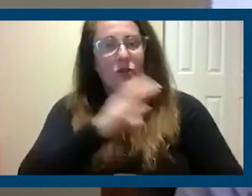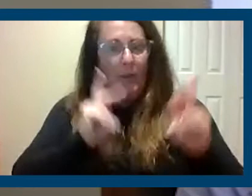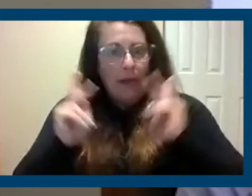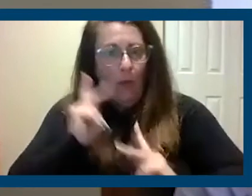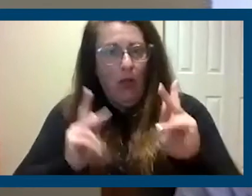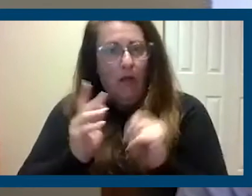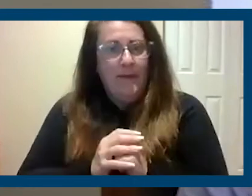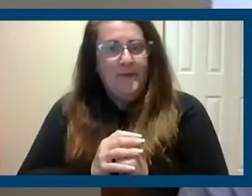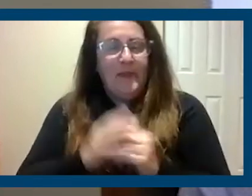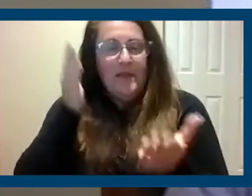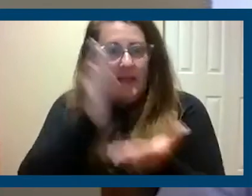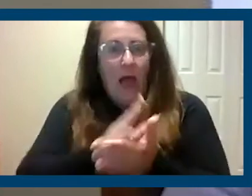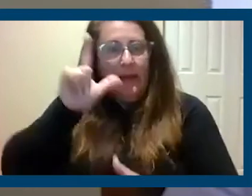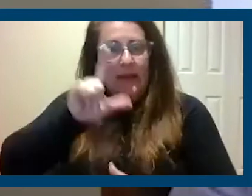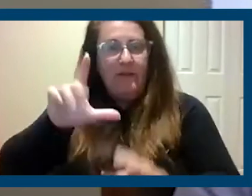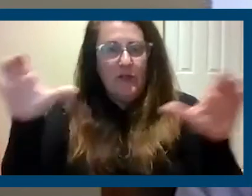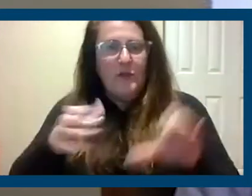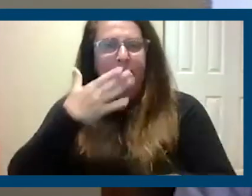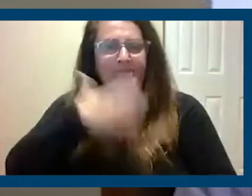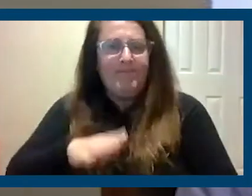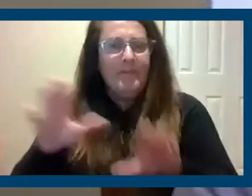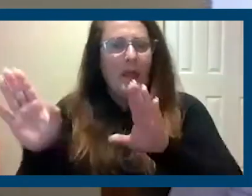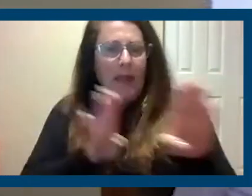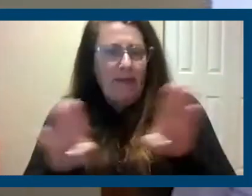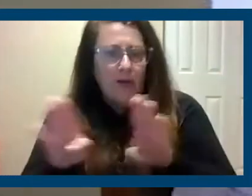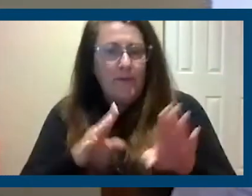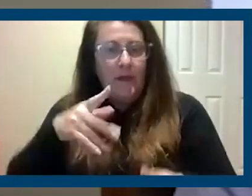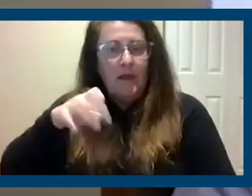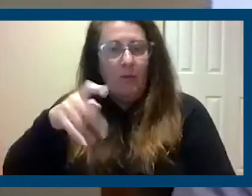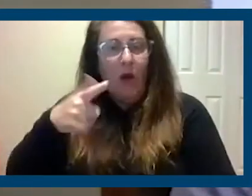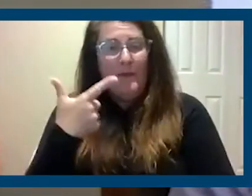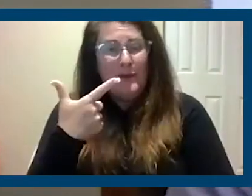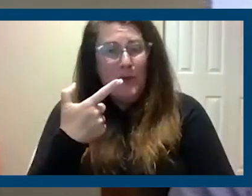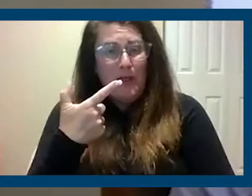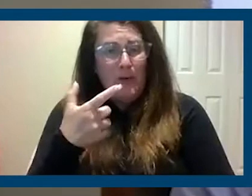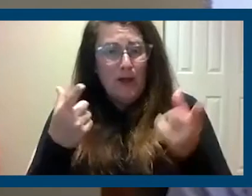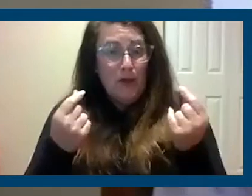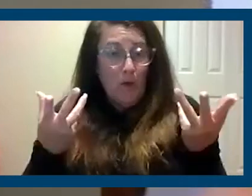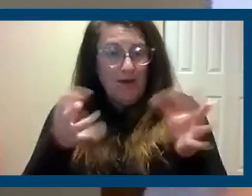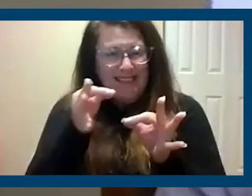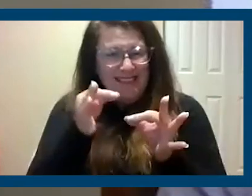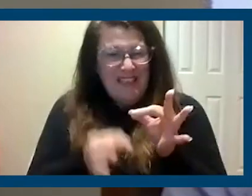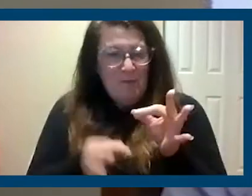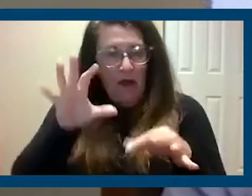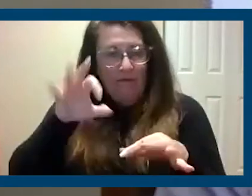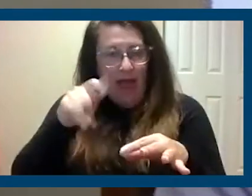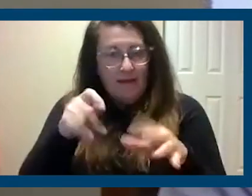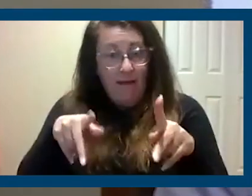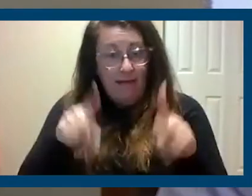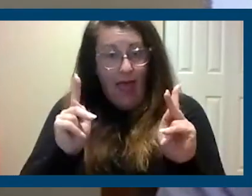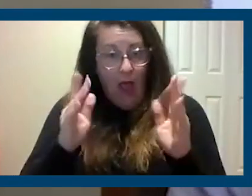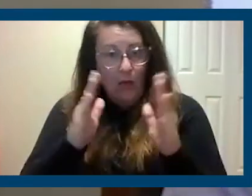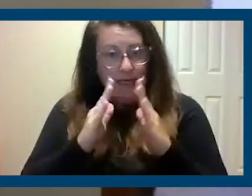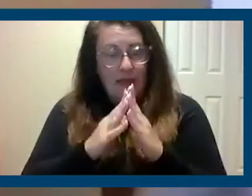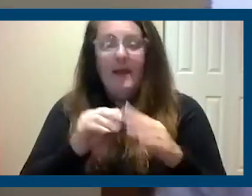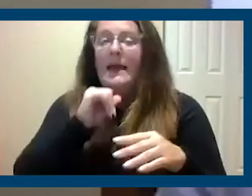landlords from doing so. But what Prop 21 will do is do the most simplest of facts, allow the city council. It does